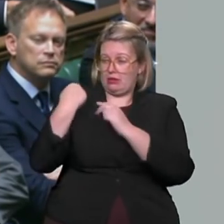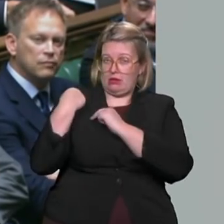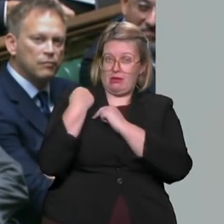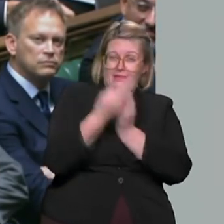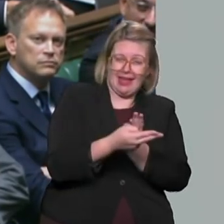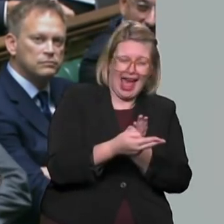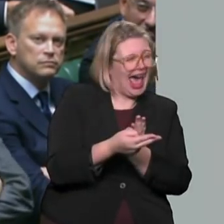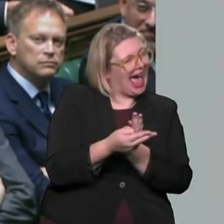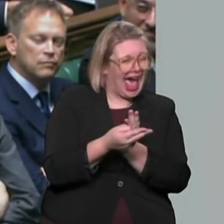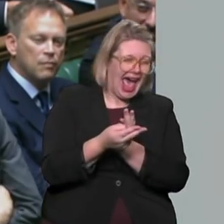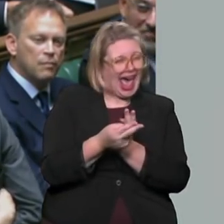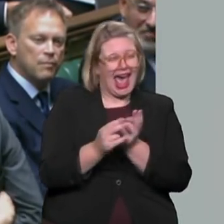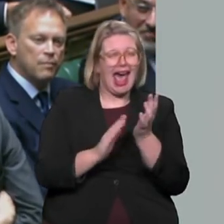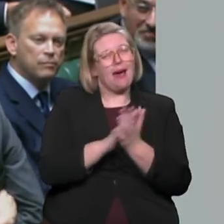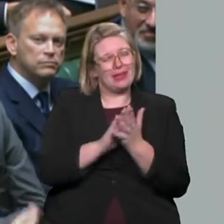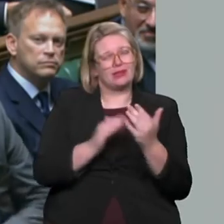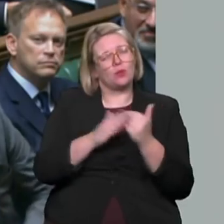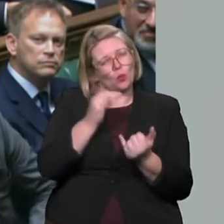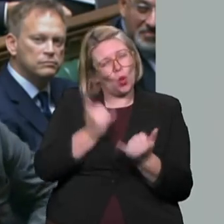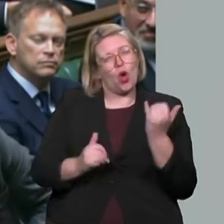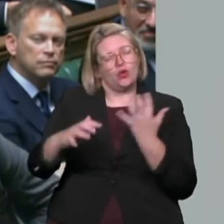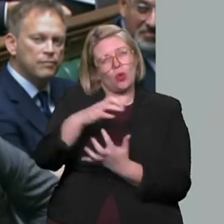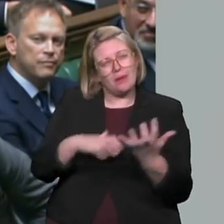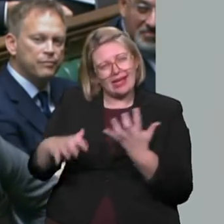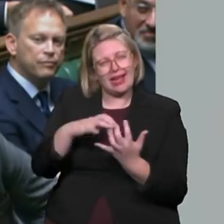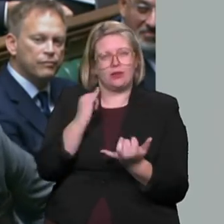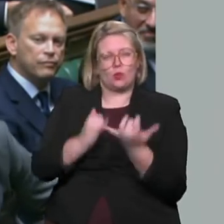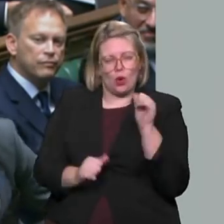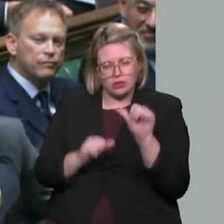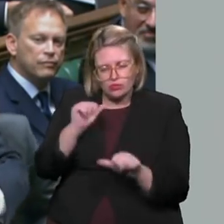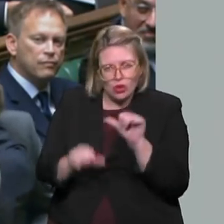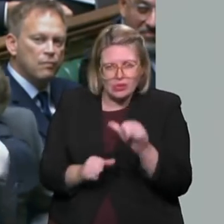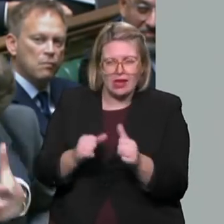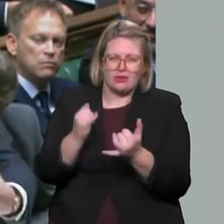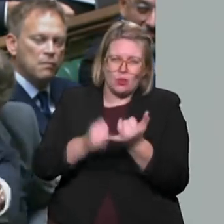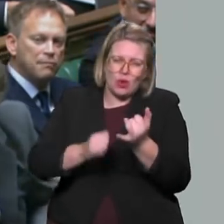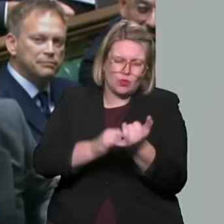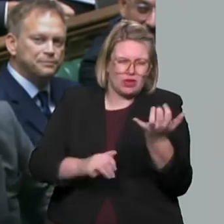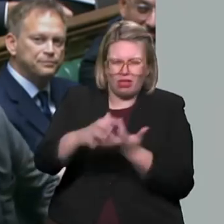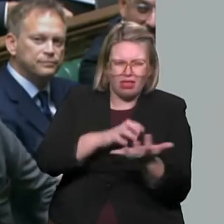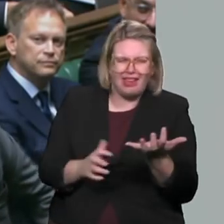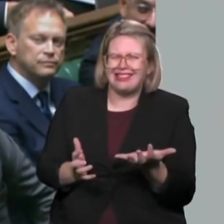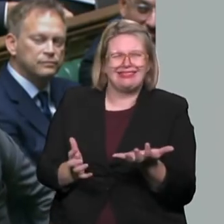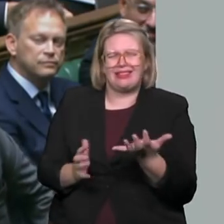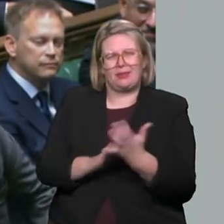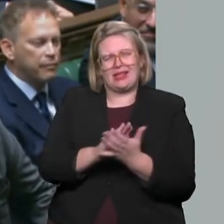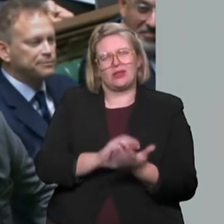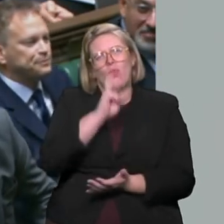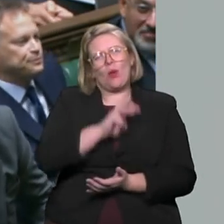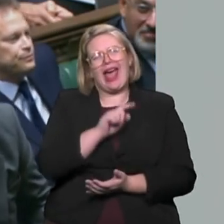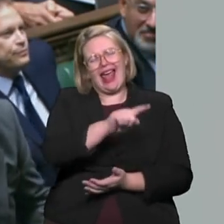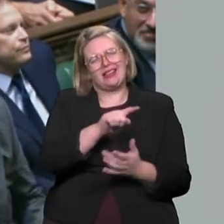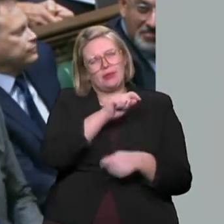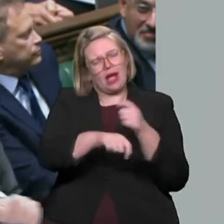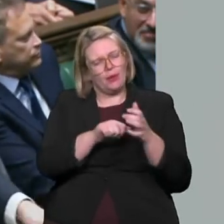in Wales would fragment the market, complicate existing processes, and make it more difficult for Wales, as well as